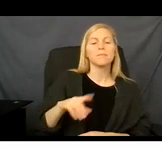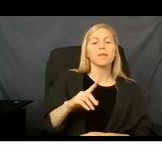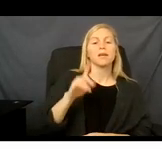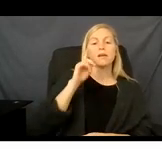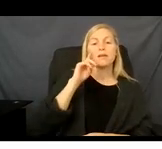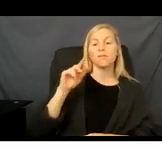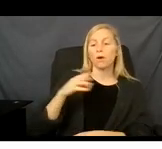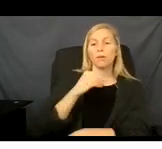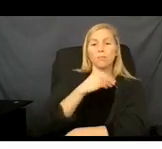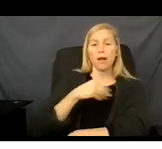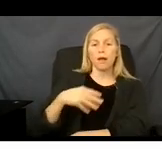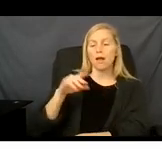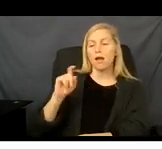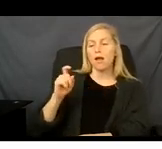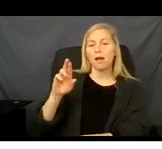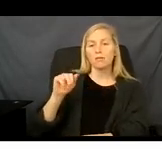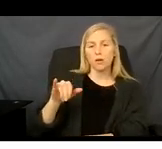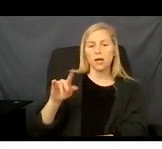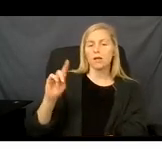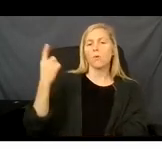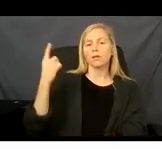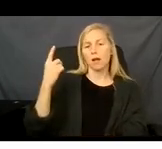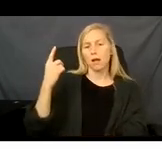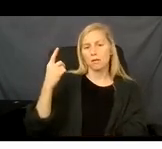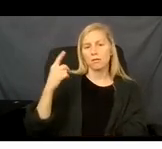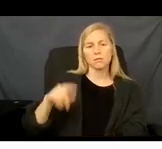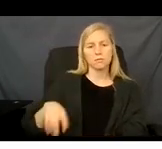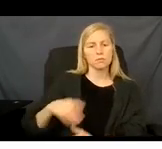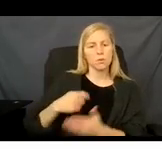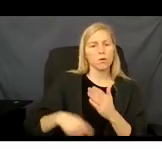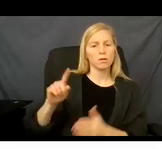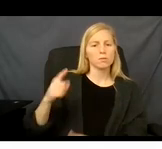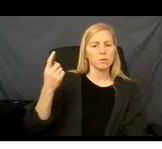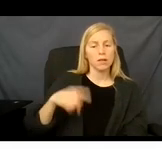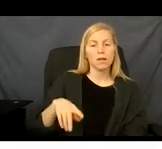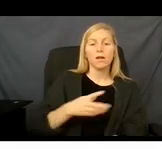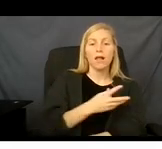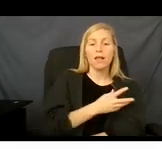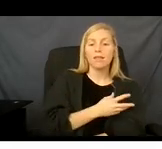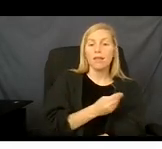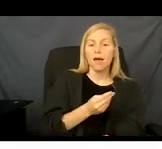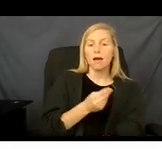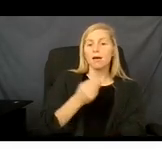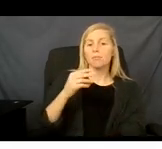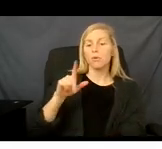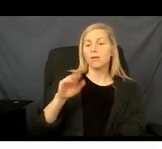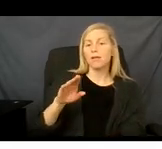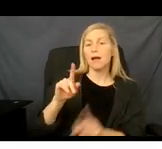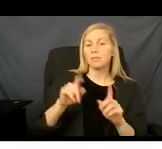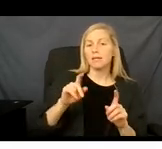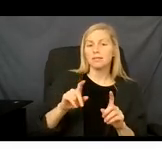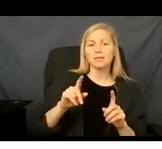it is $1. There will be no co-pay for lab tests for pregnancy and prenatal tests.